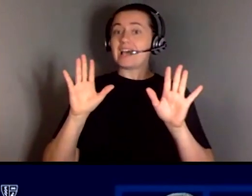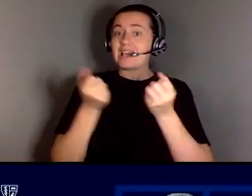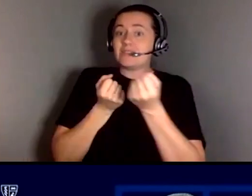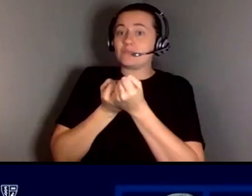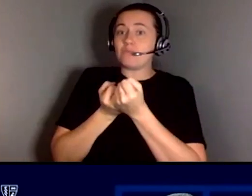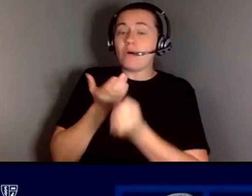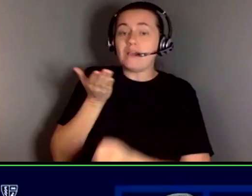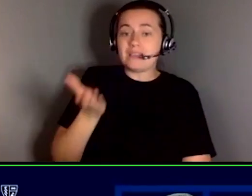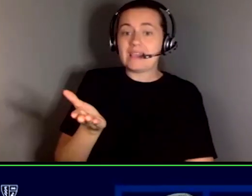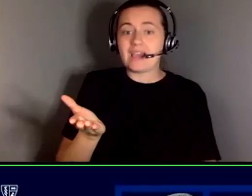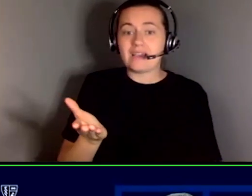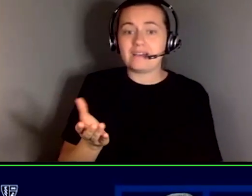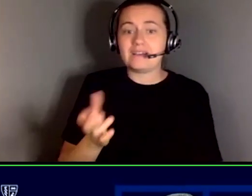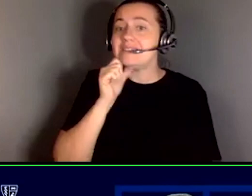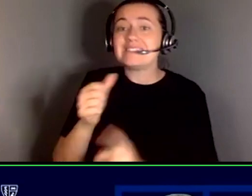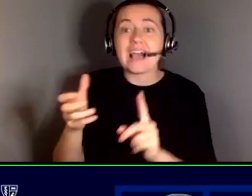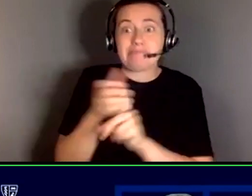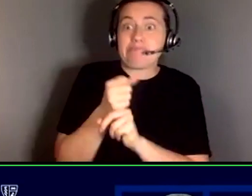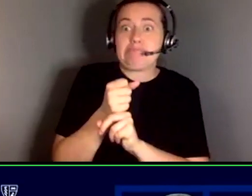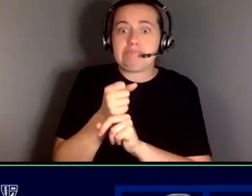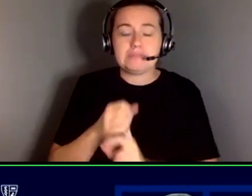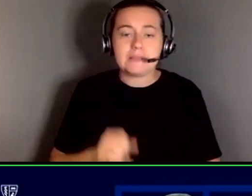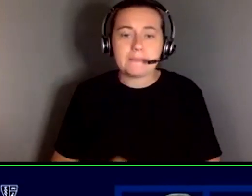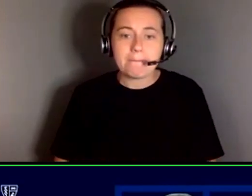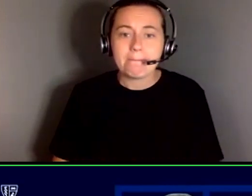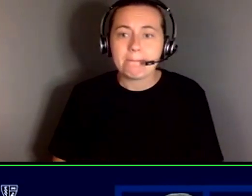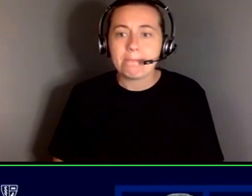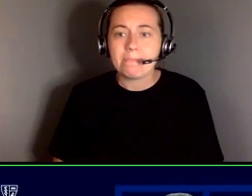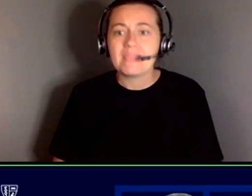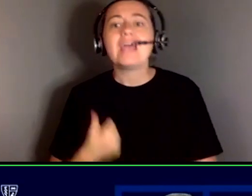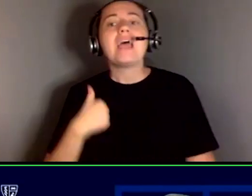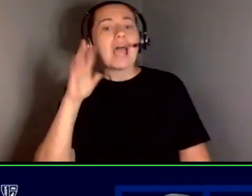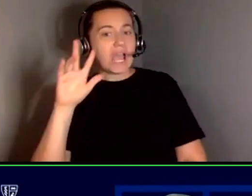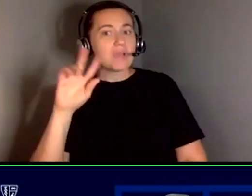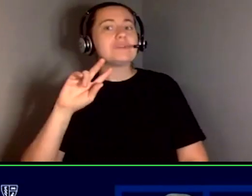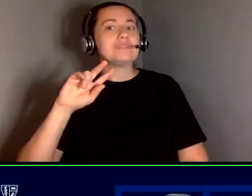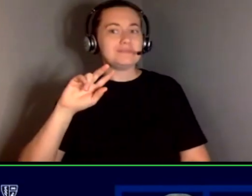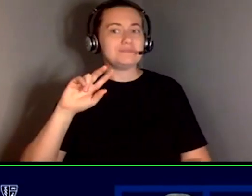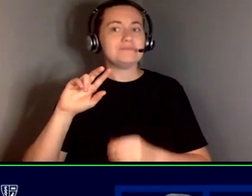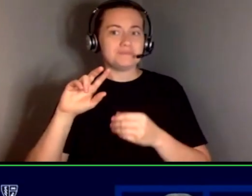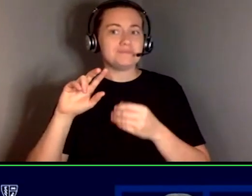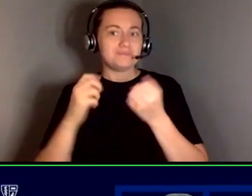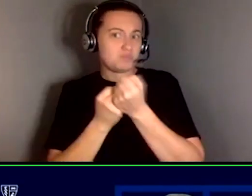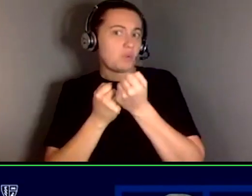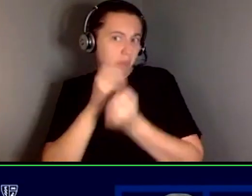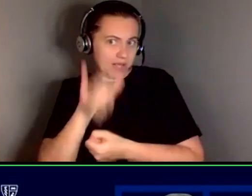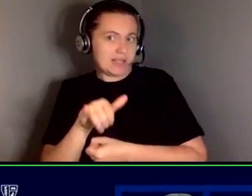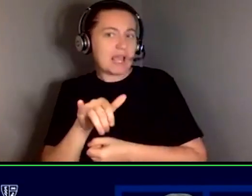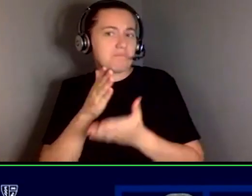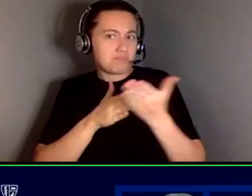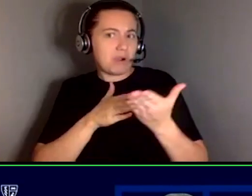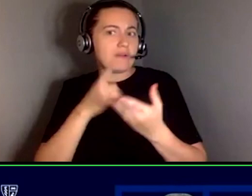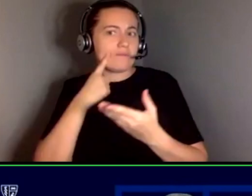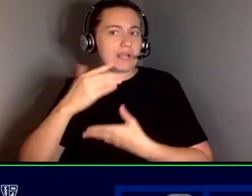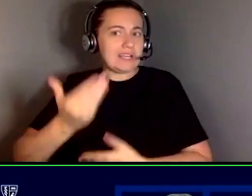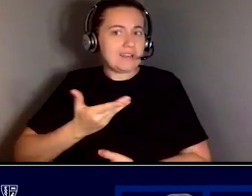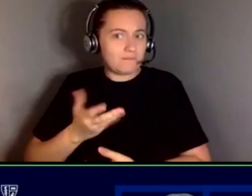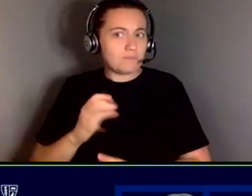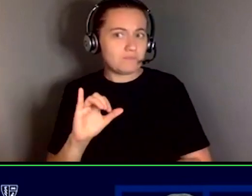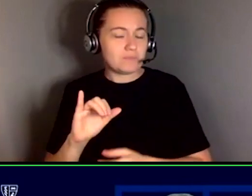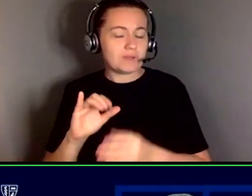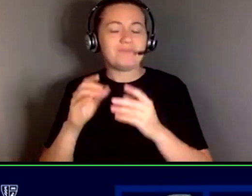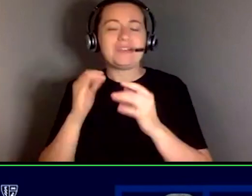and i i would second the the piece on interviewing um for the medical school we do